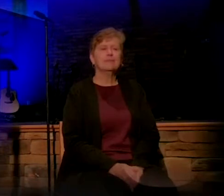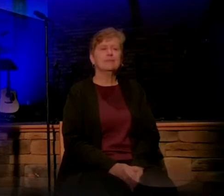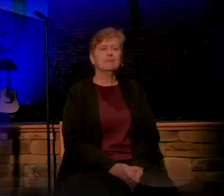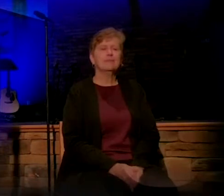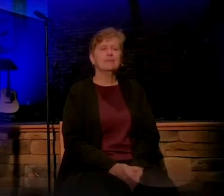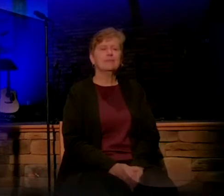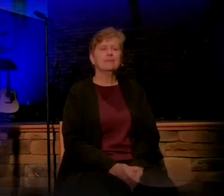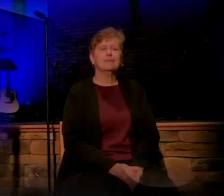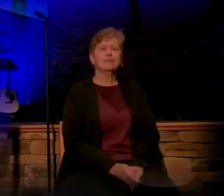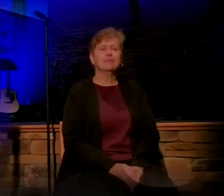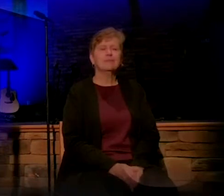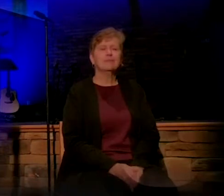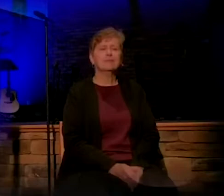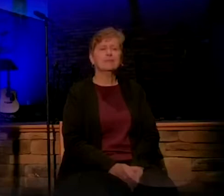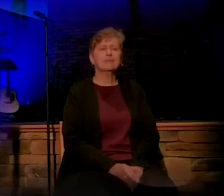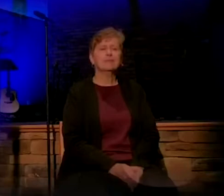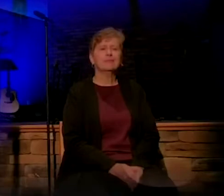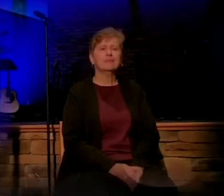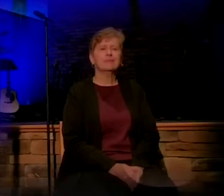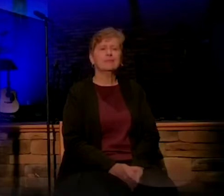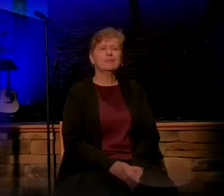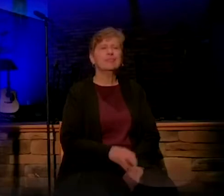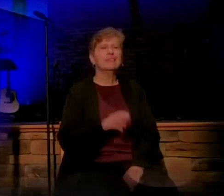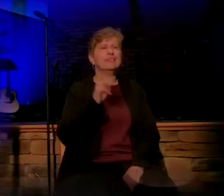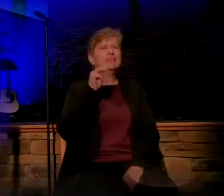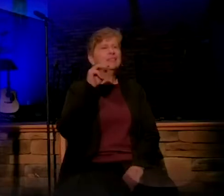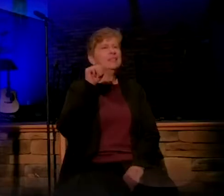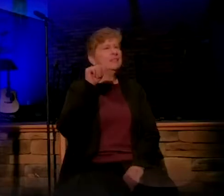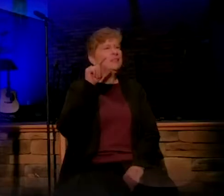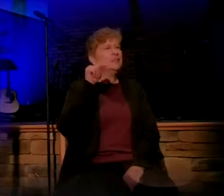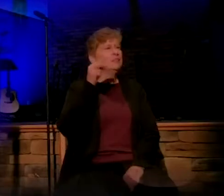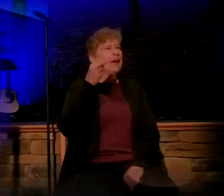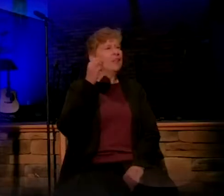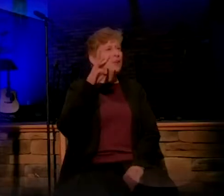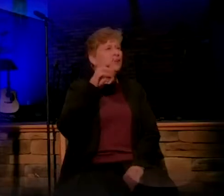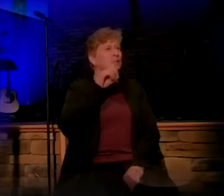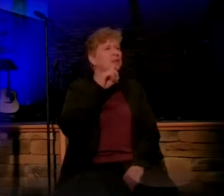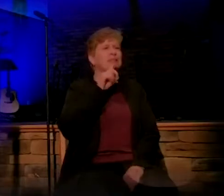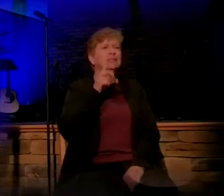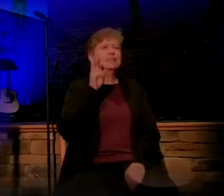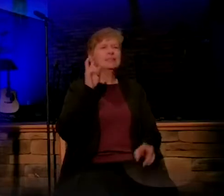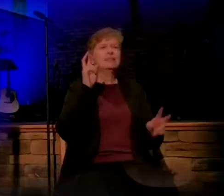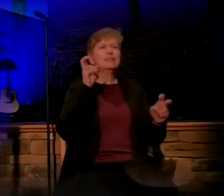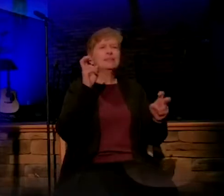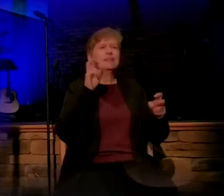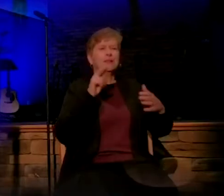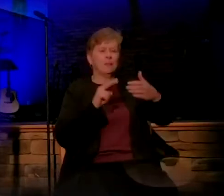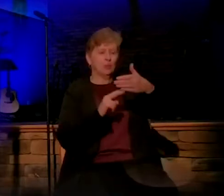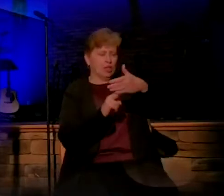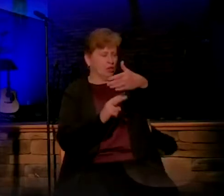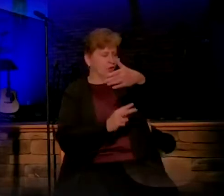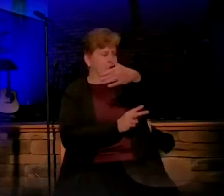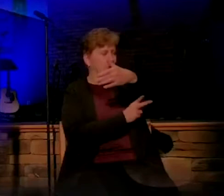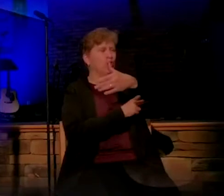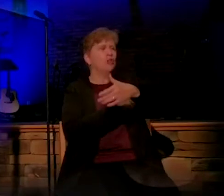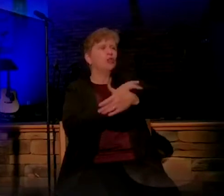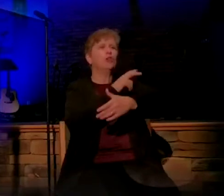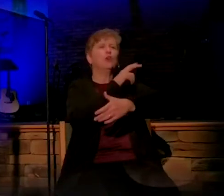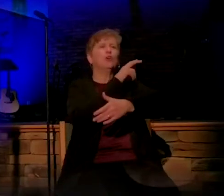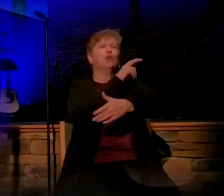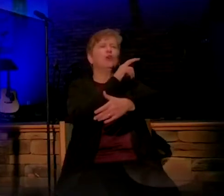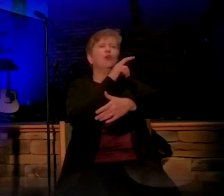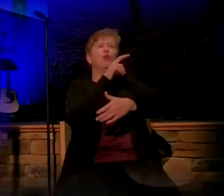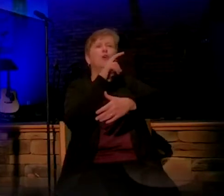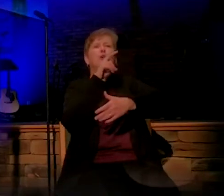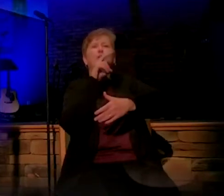God with us. Now, Matthew is the bridge, right, between the Old Testament and the New Testament. Matthew includes